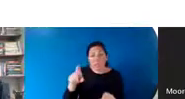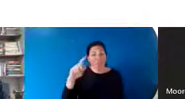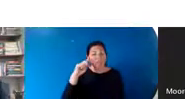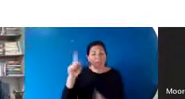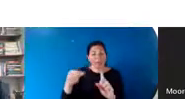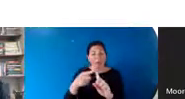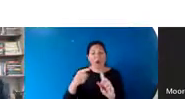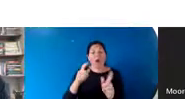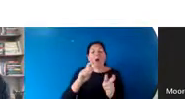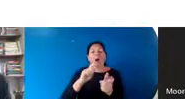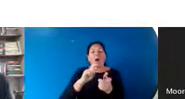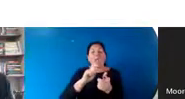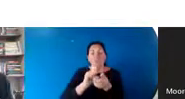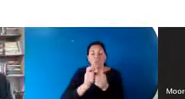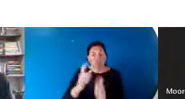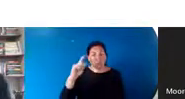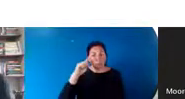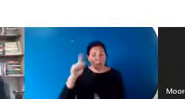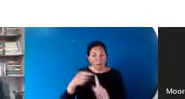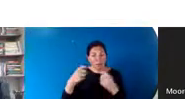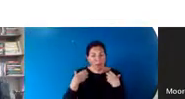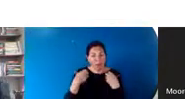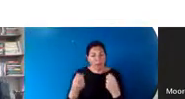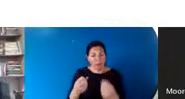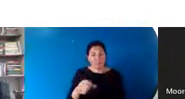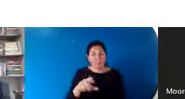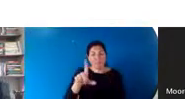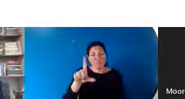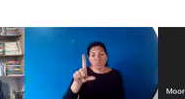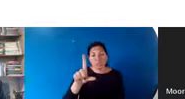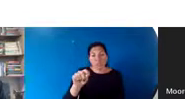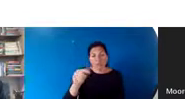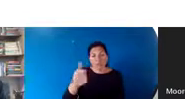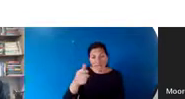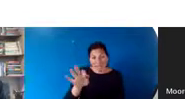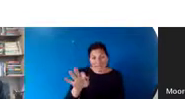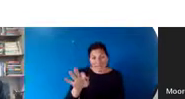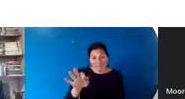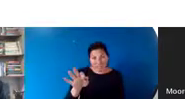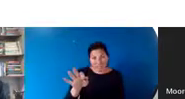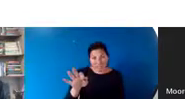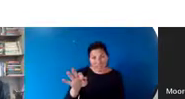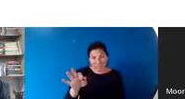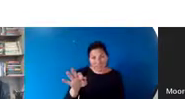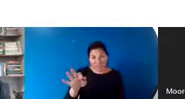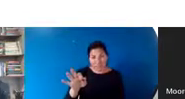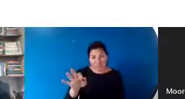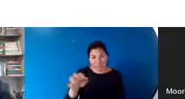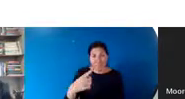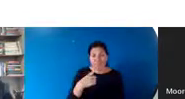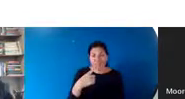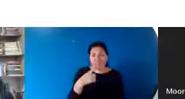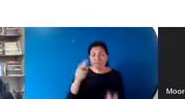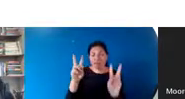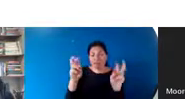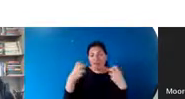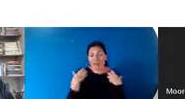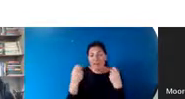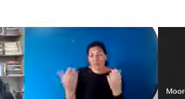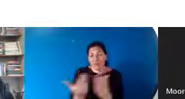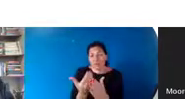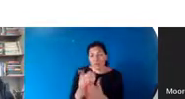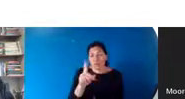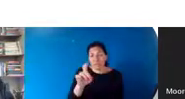This is from a piece I wrote in the US News and World Report in 2019, saying that we need a health new deal. Unfortunately, I feel like the same thing, exact same thing